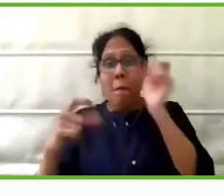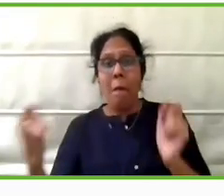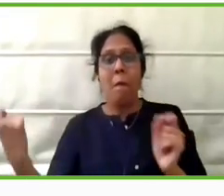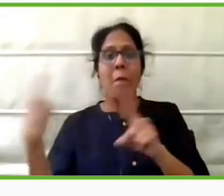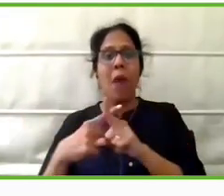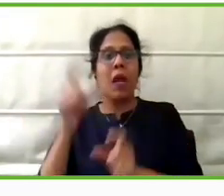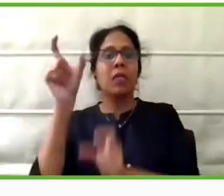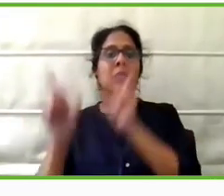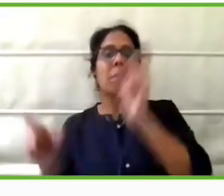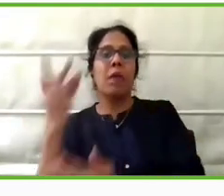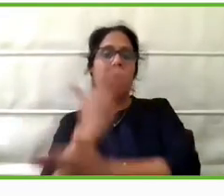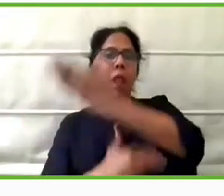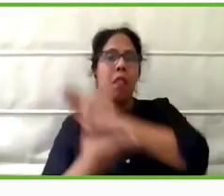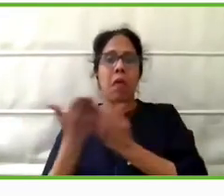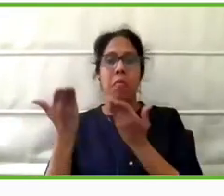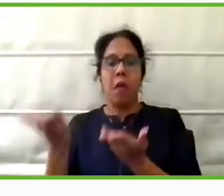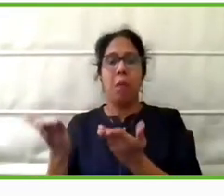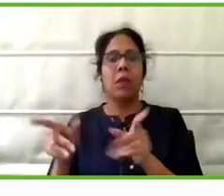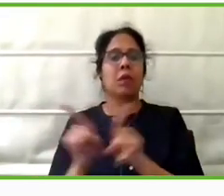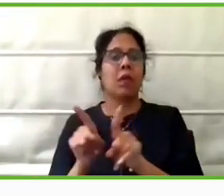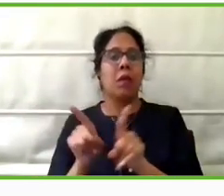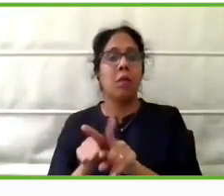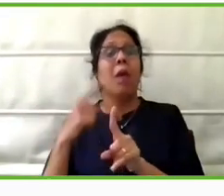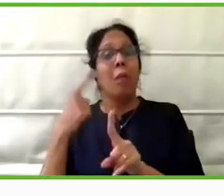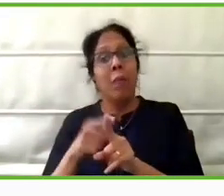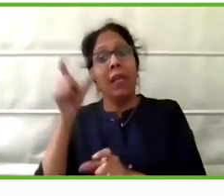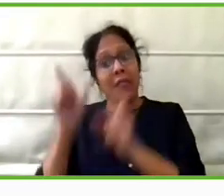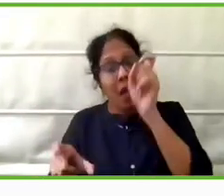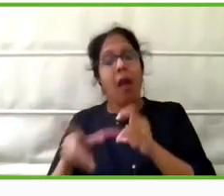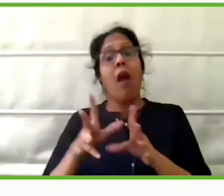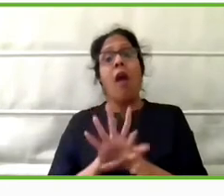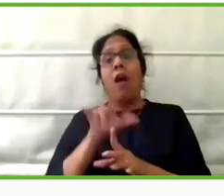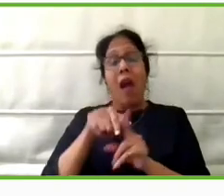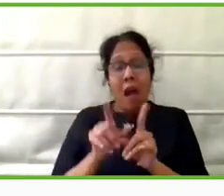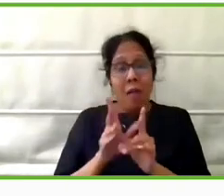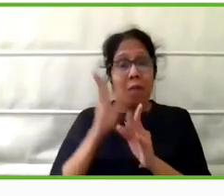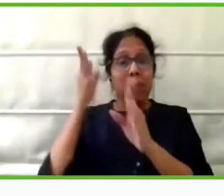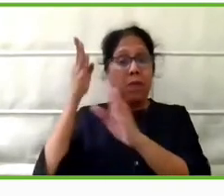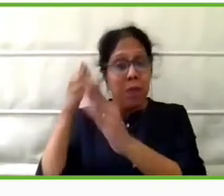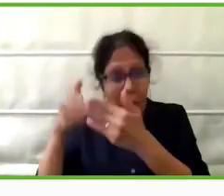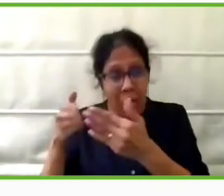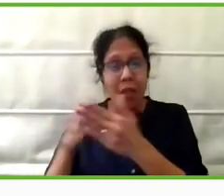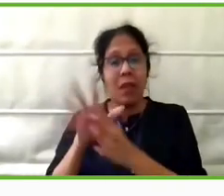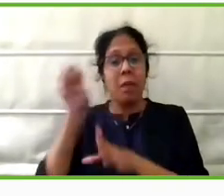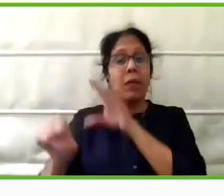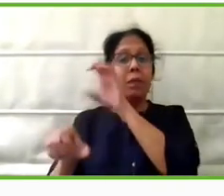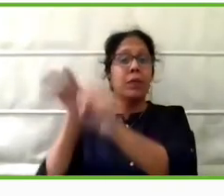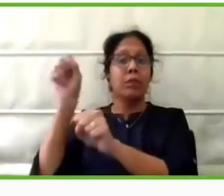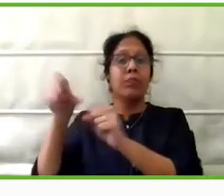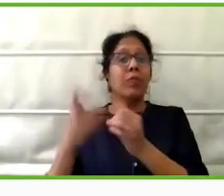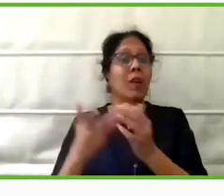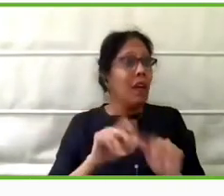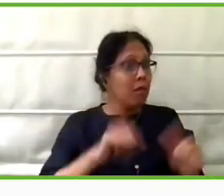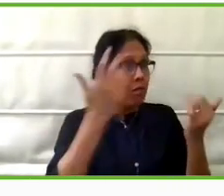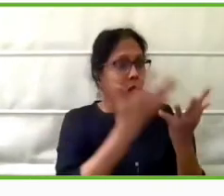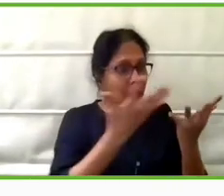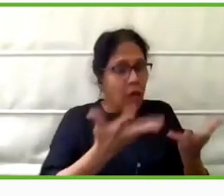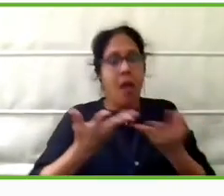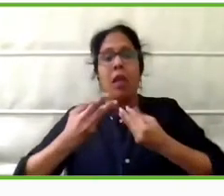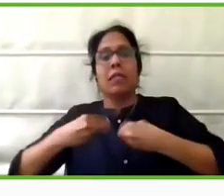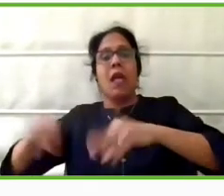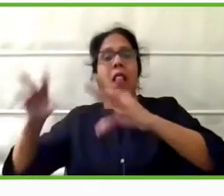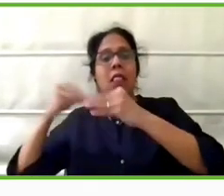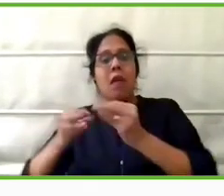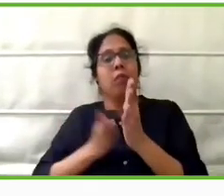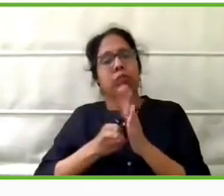are also partners who will help us reach out to users after the device is developed to ensure market penetration.